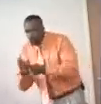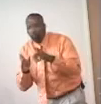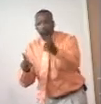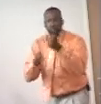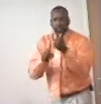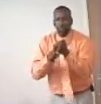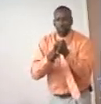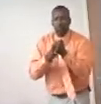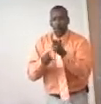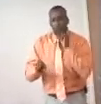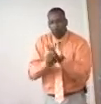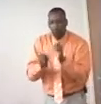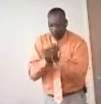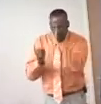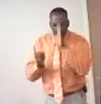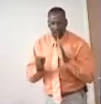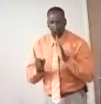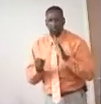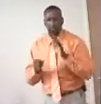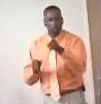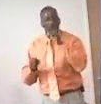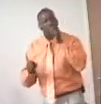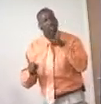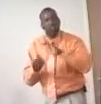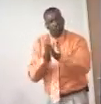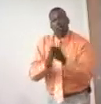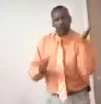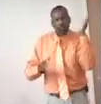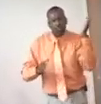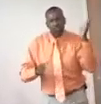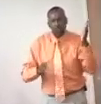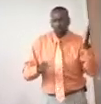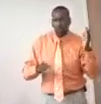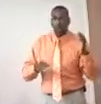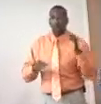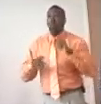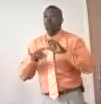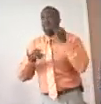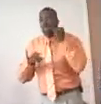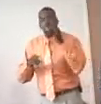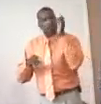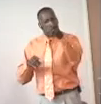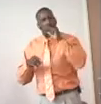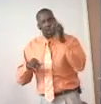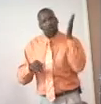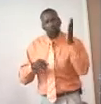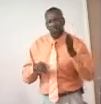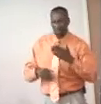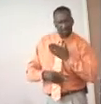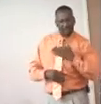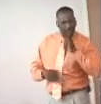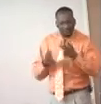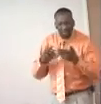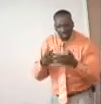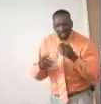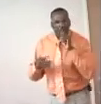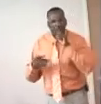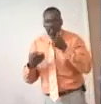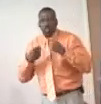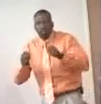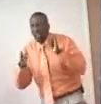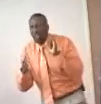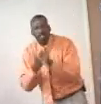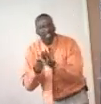approved under God. You don't have to study to be a preacher. Amen. If preaching ain't what you call to do, please don't try it.